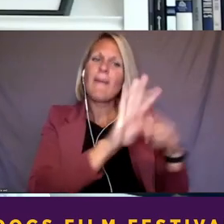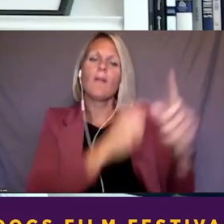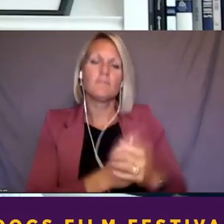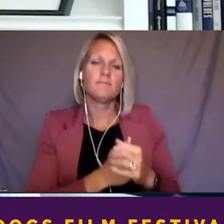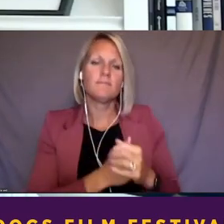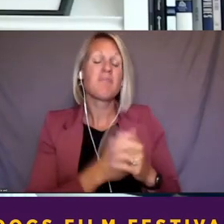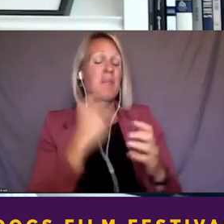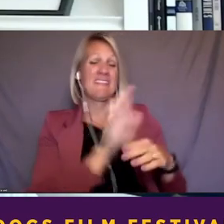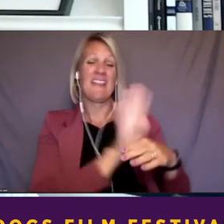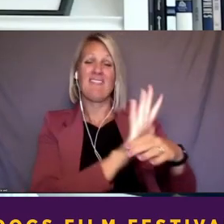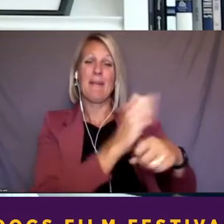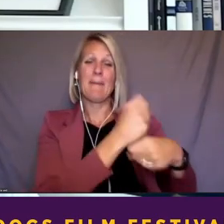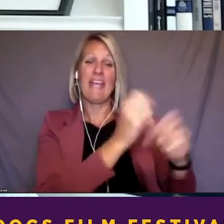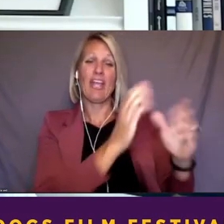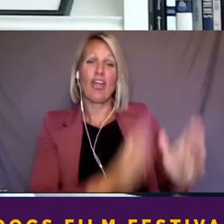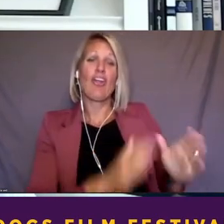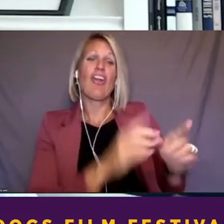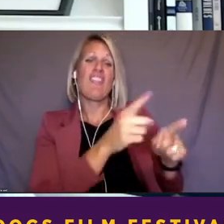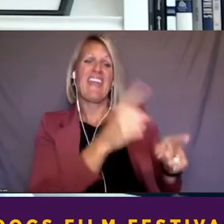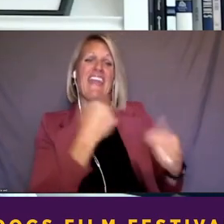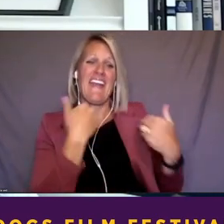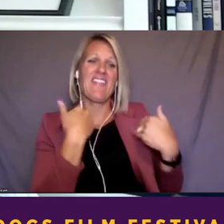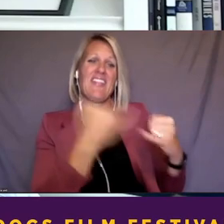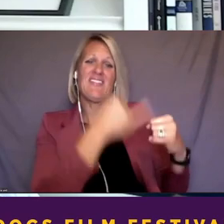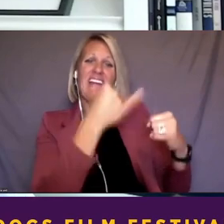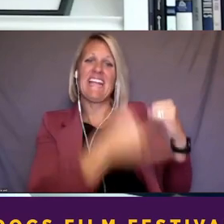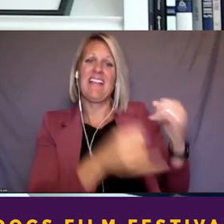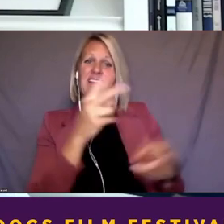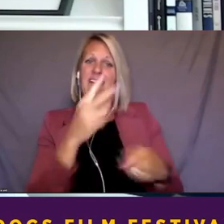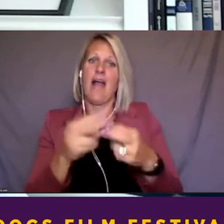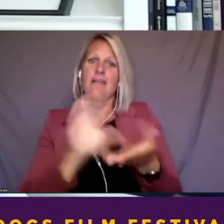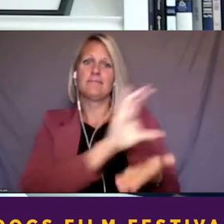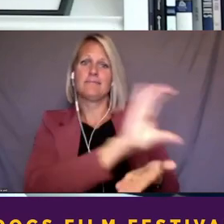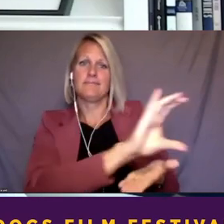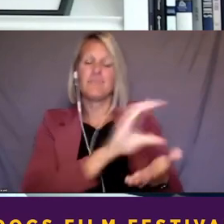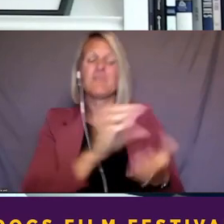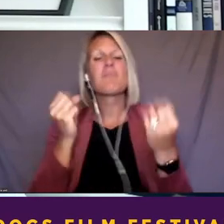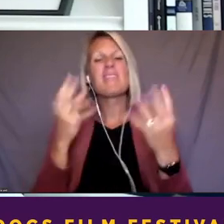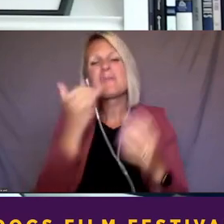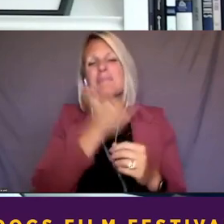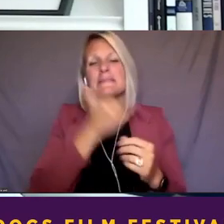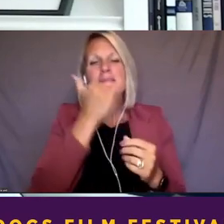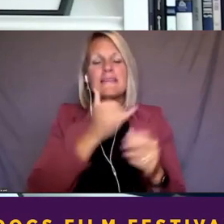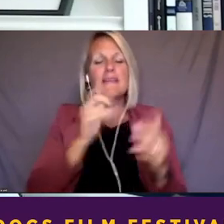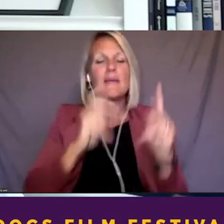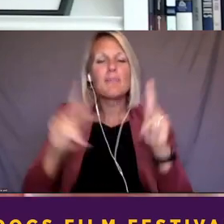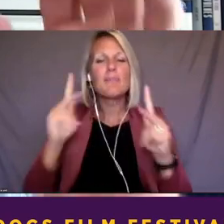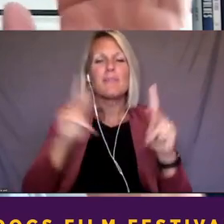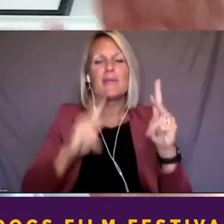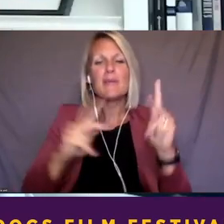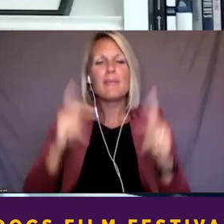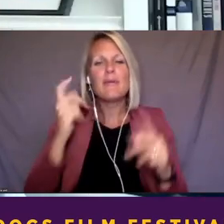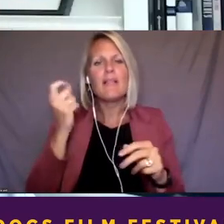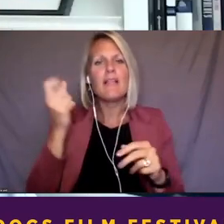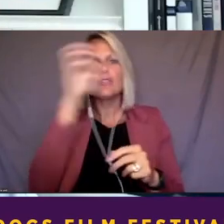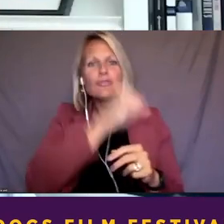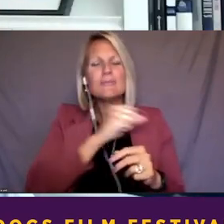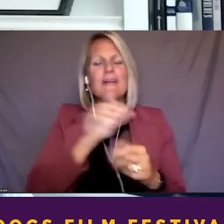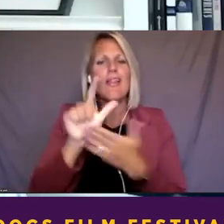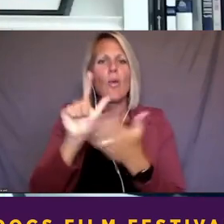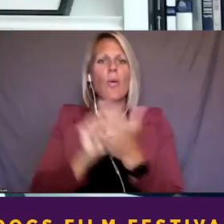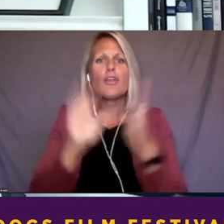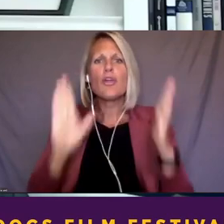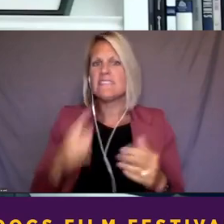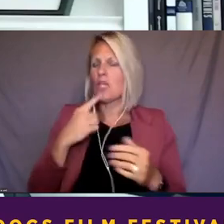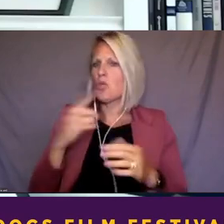filmmakers get final cut, I mean, one of the mistakes that lots of people make is thinking that the lawyers say, you can't do